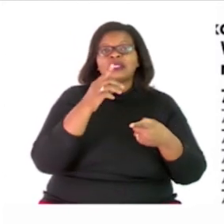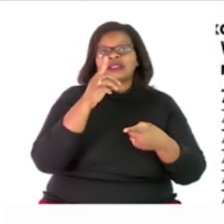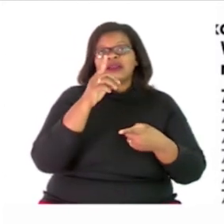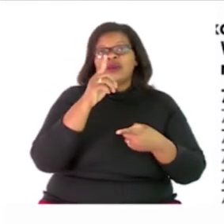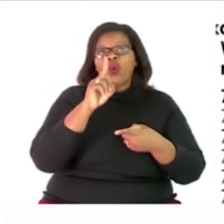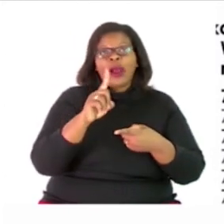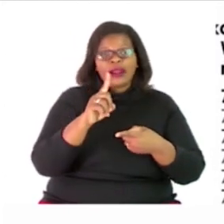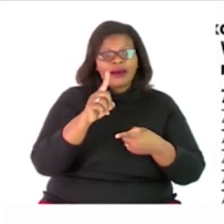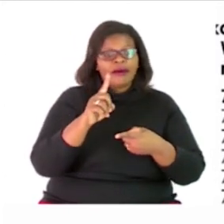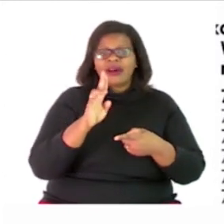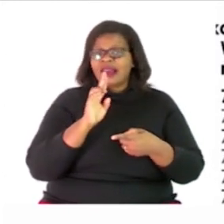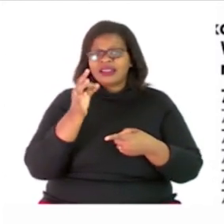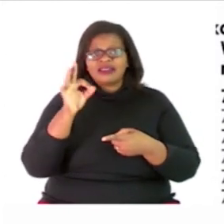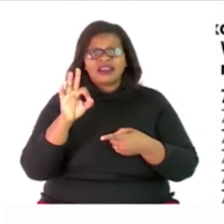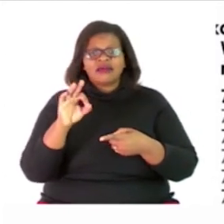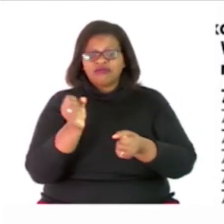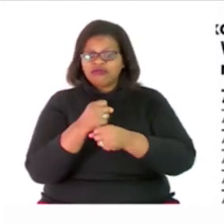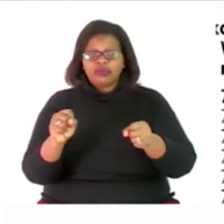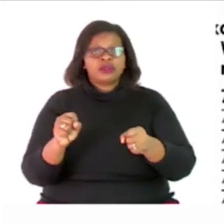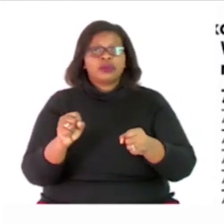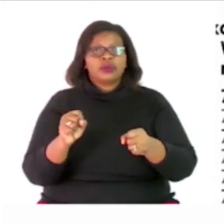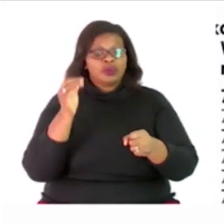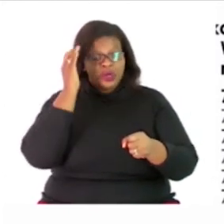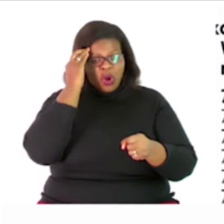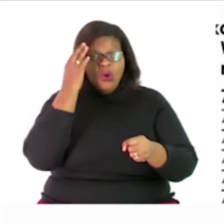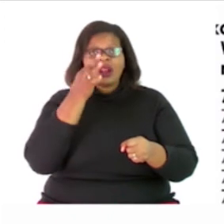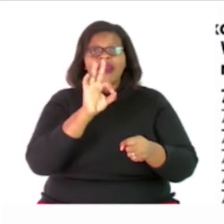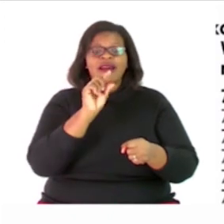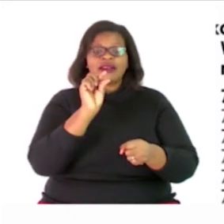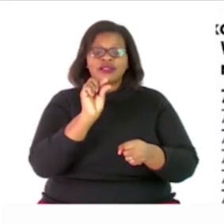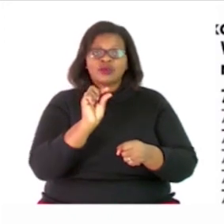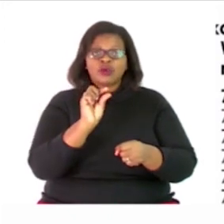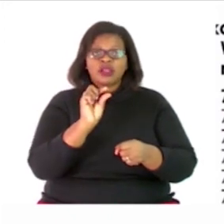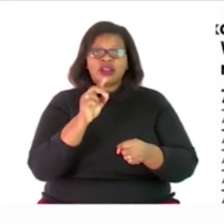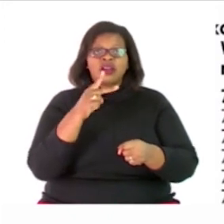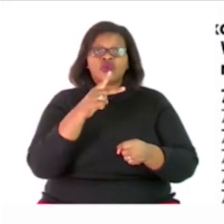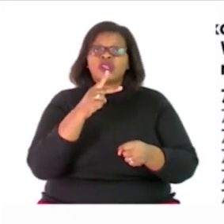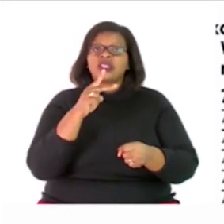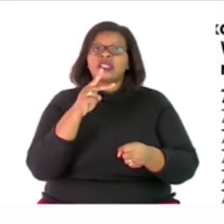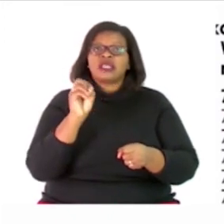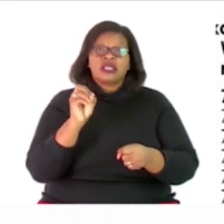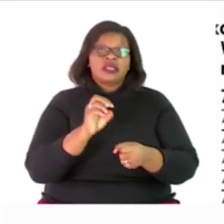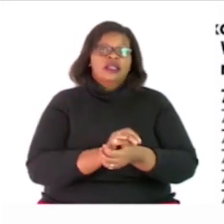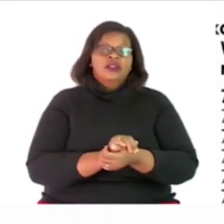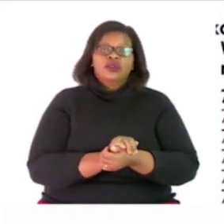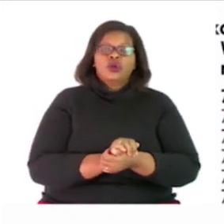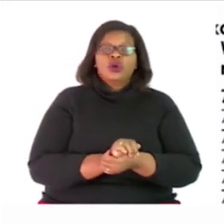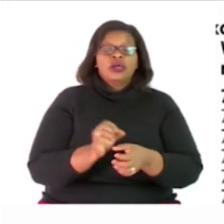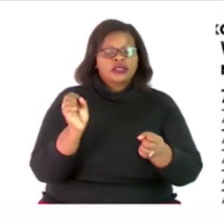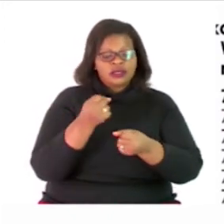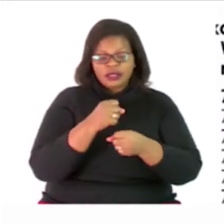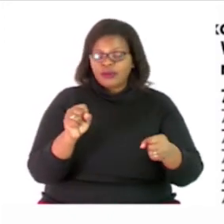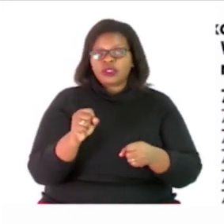9 and we find that 9 is less than 20 we know that 9 is not one of the multiples